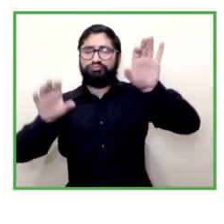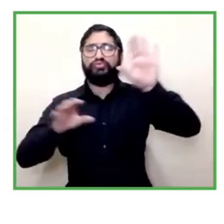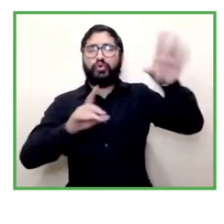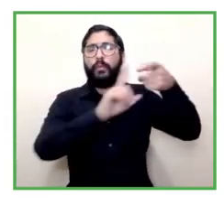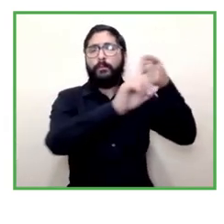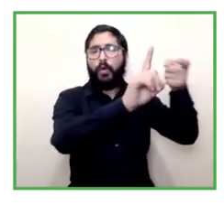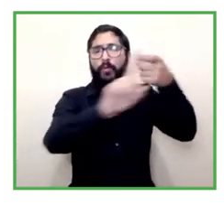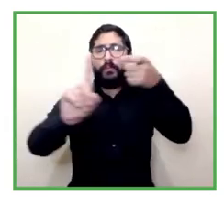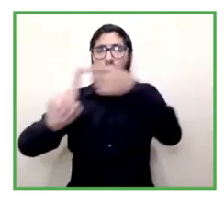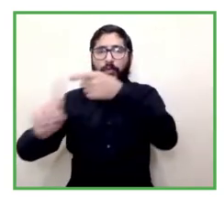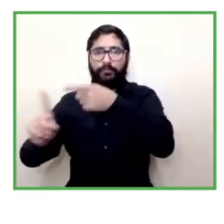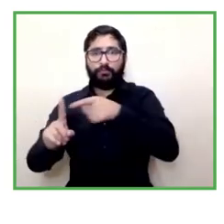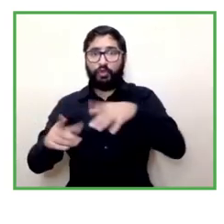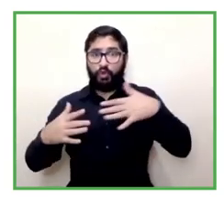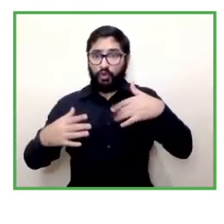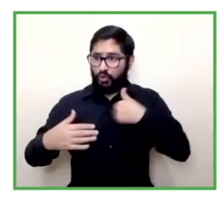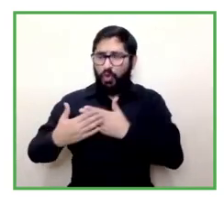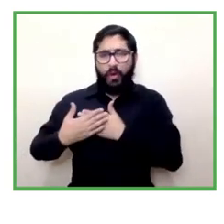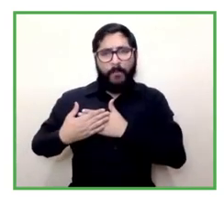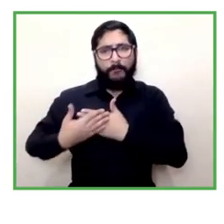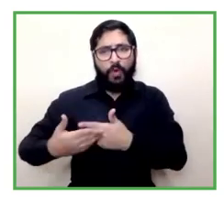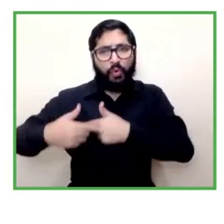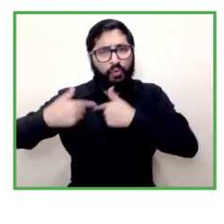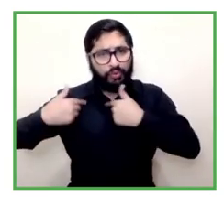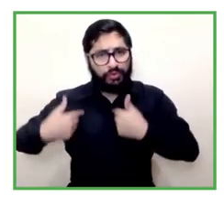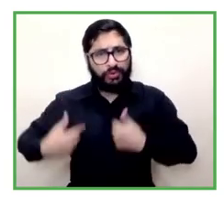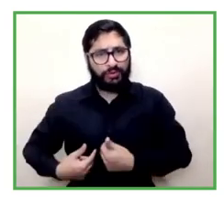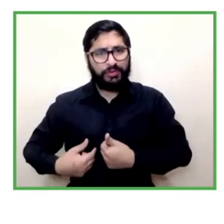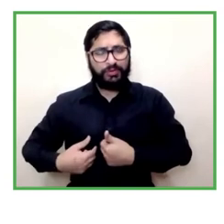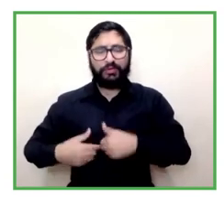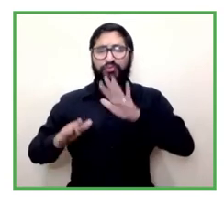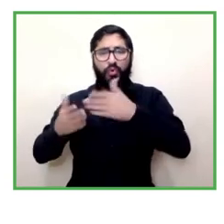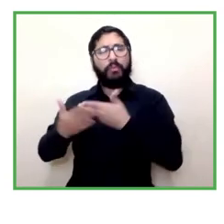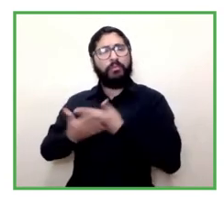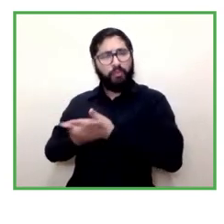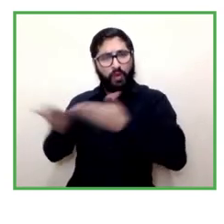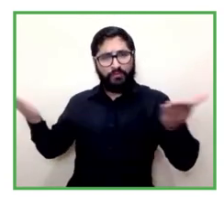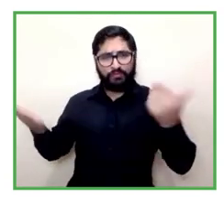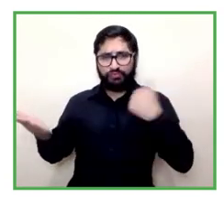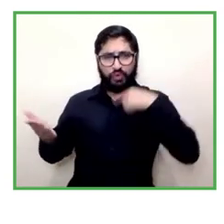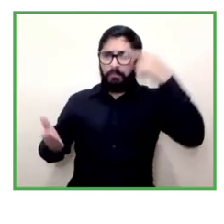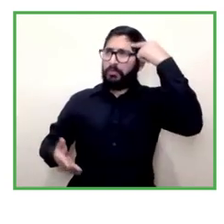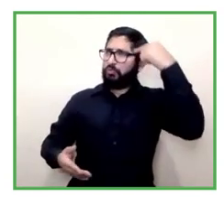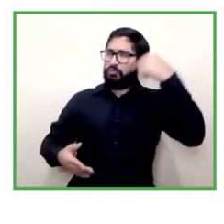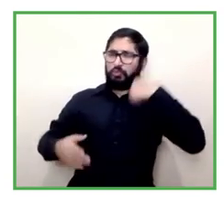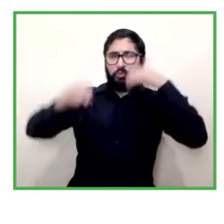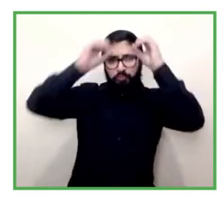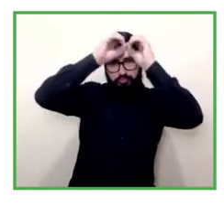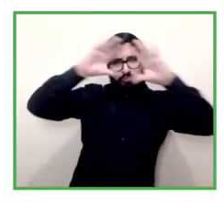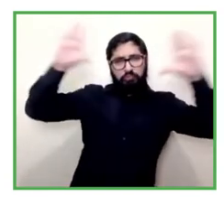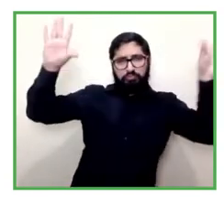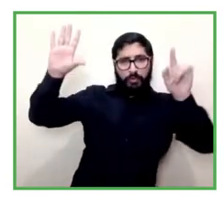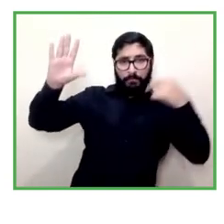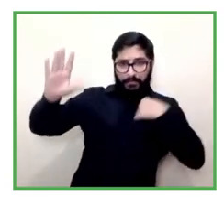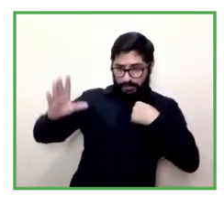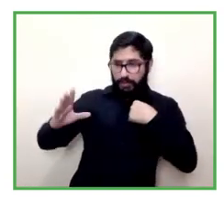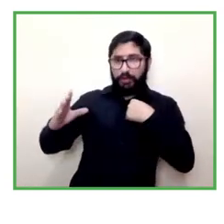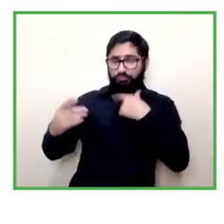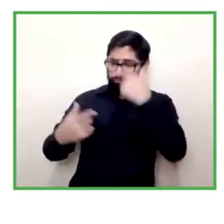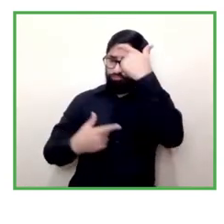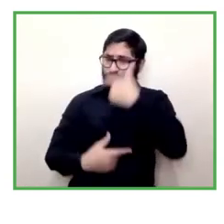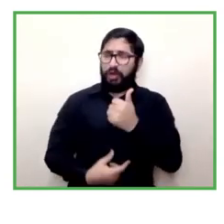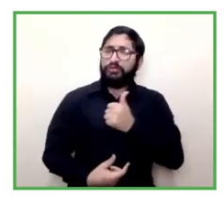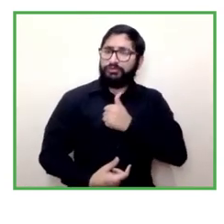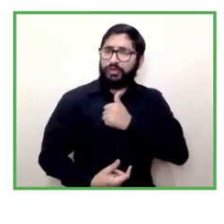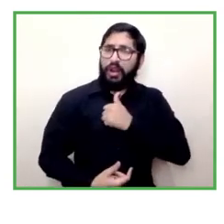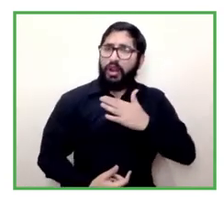only on paper in terms of public policies but not because i believe well this my personal view but not because